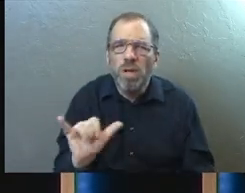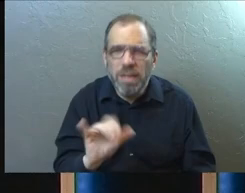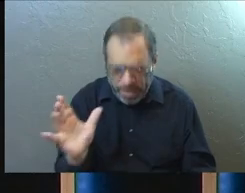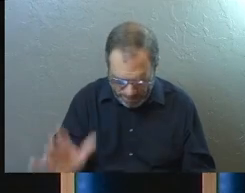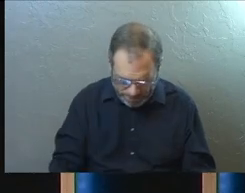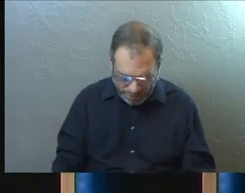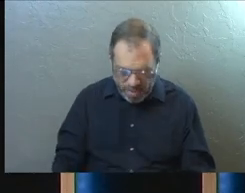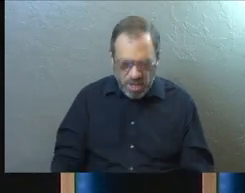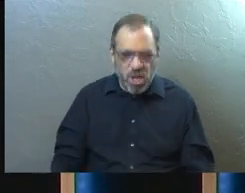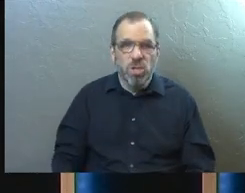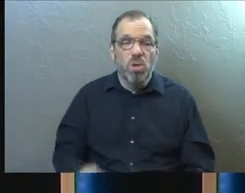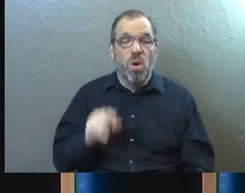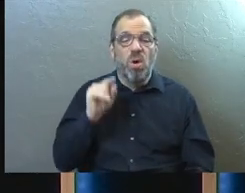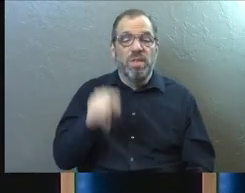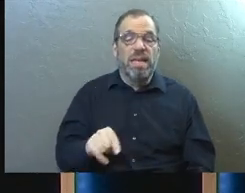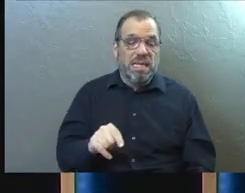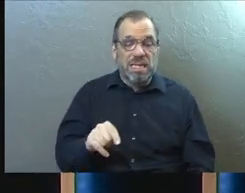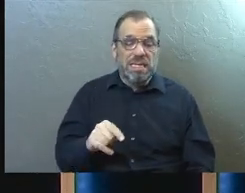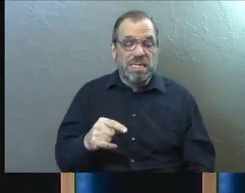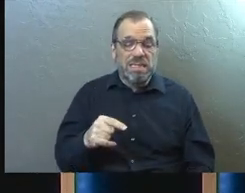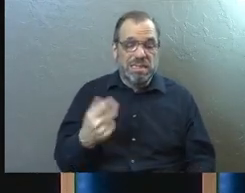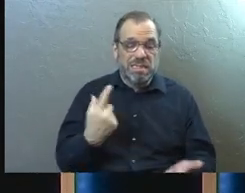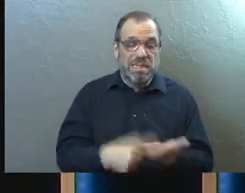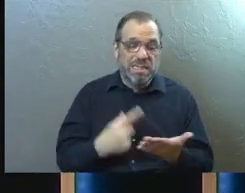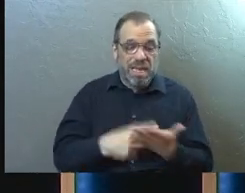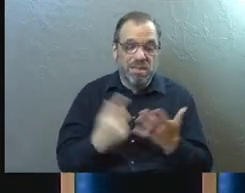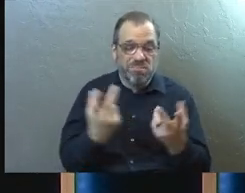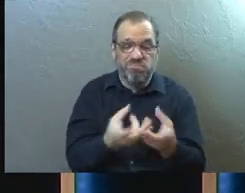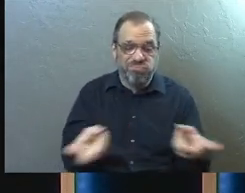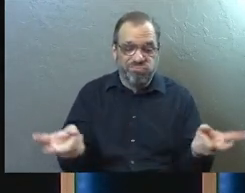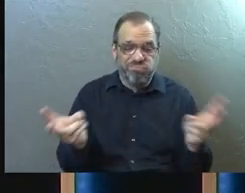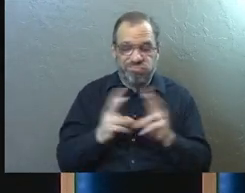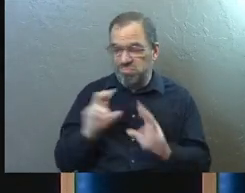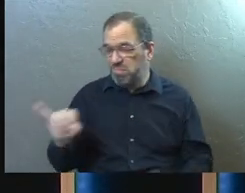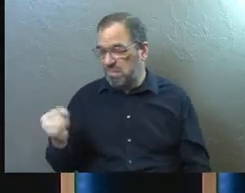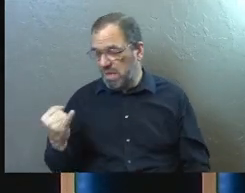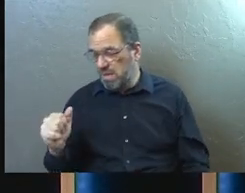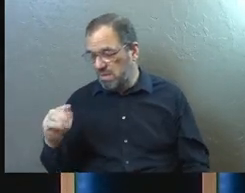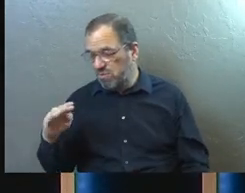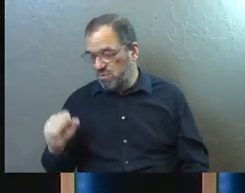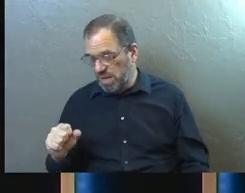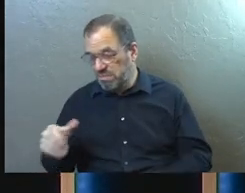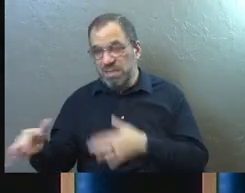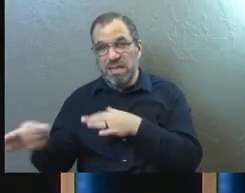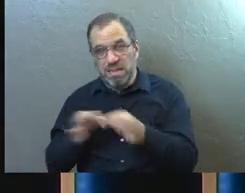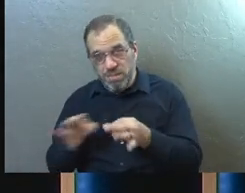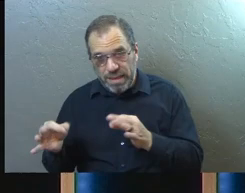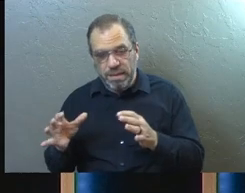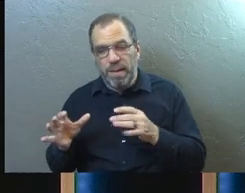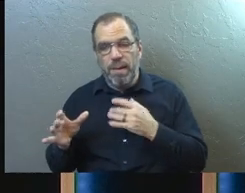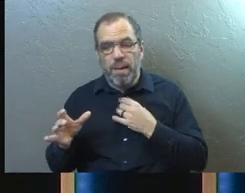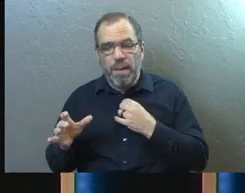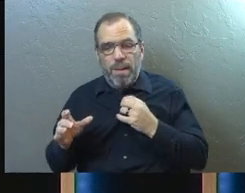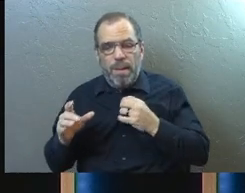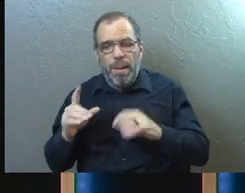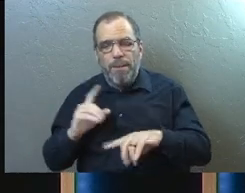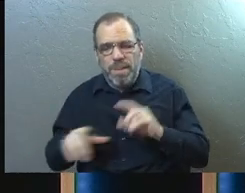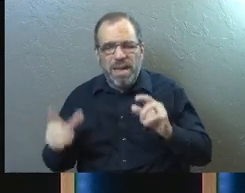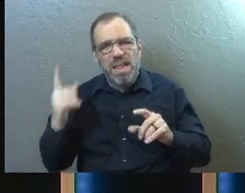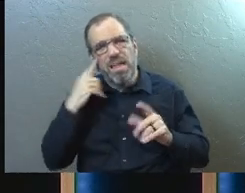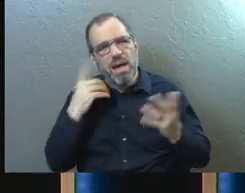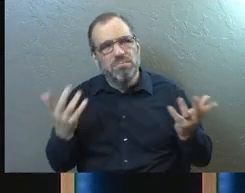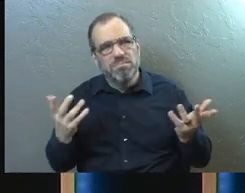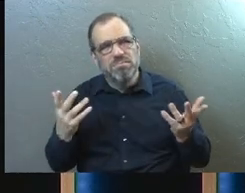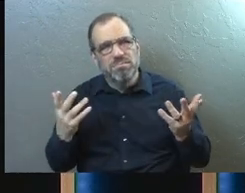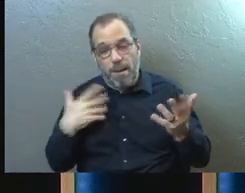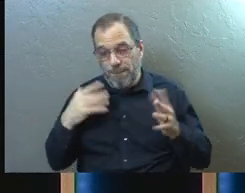There's a lot of nuance in this part of the conversation, a lot of things that James is going to bring up that we're going to have to dive into. But I was thinking about